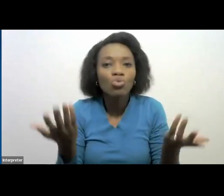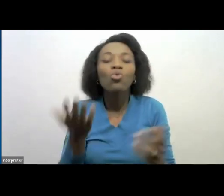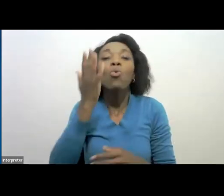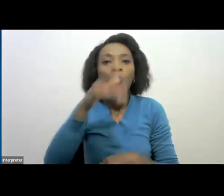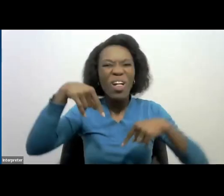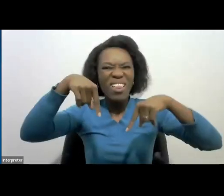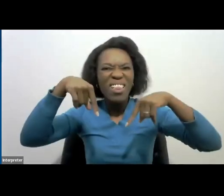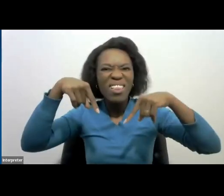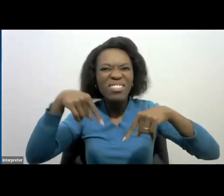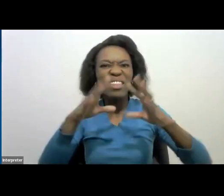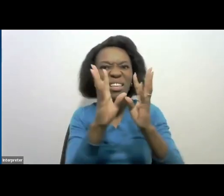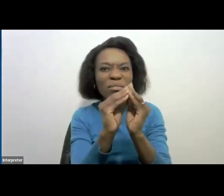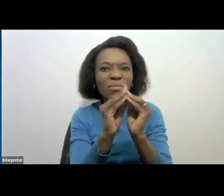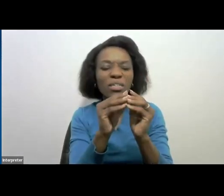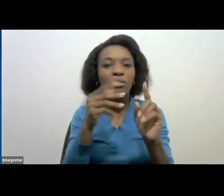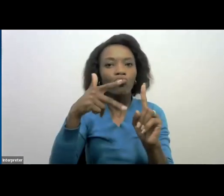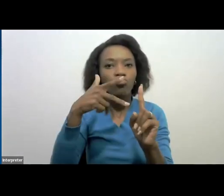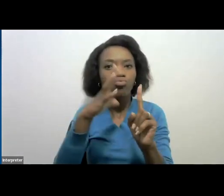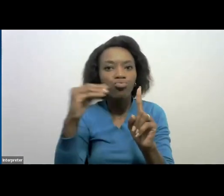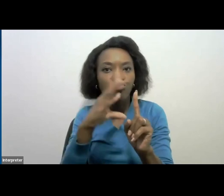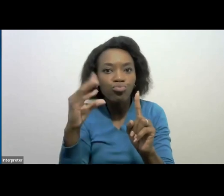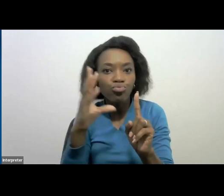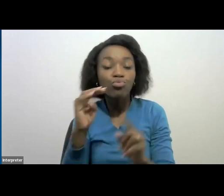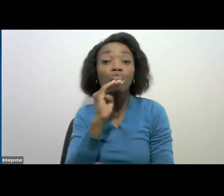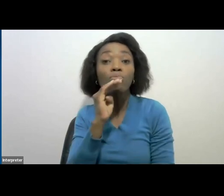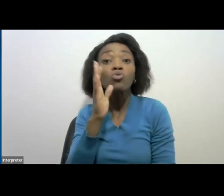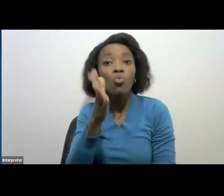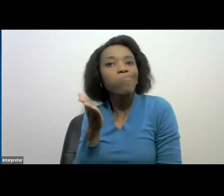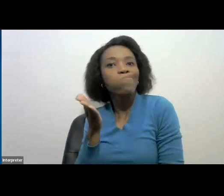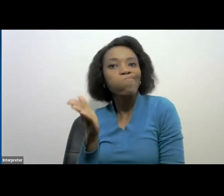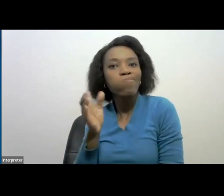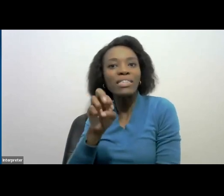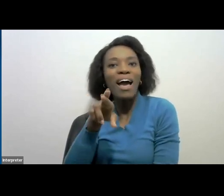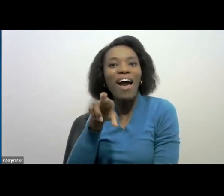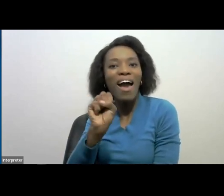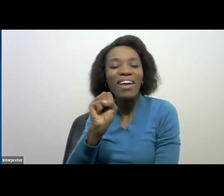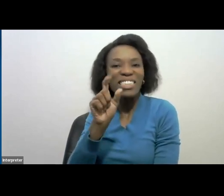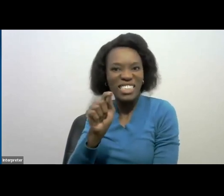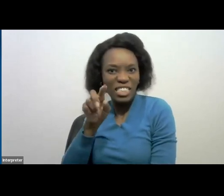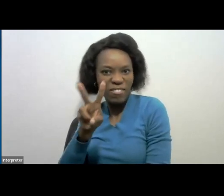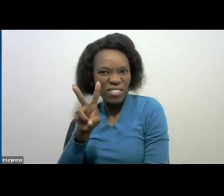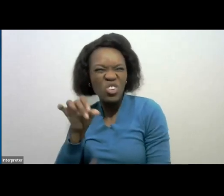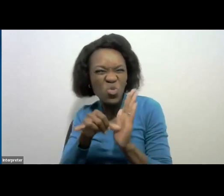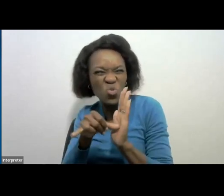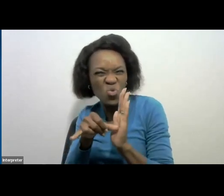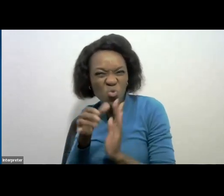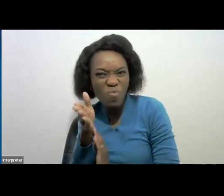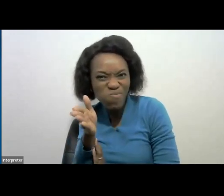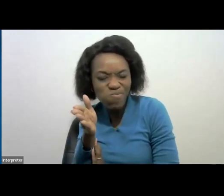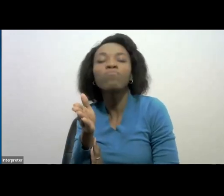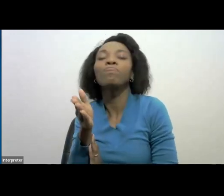You can find it on our SAS TV, on YouTube, so that you can just go back to it and then